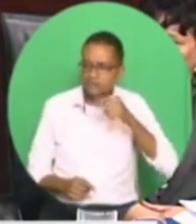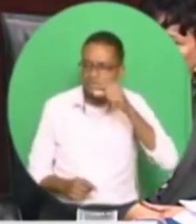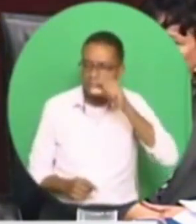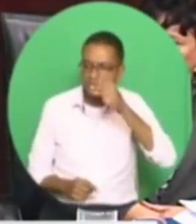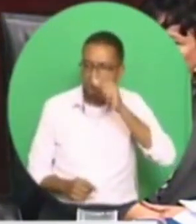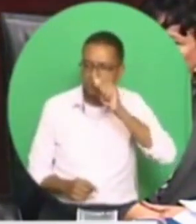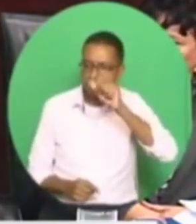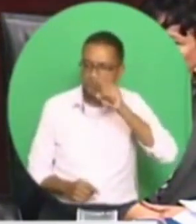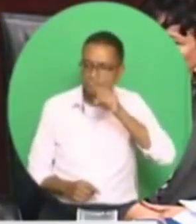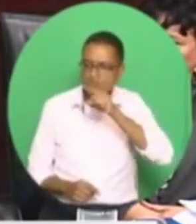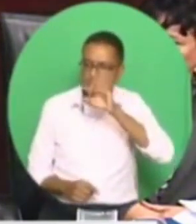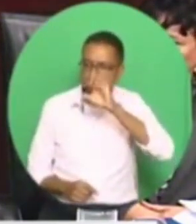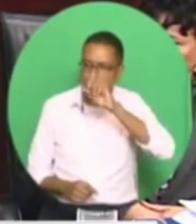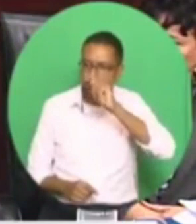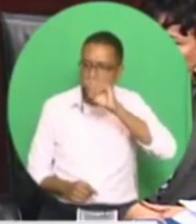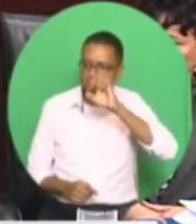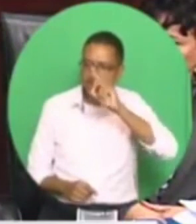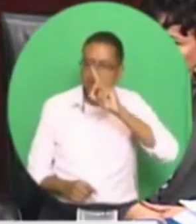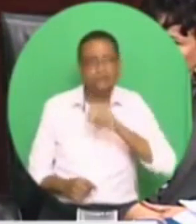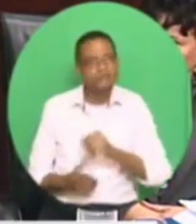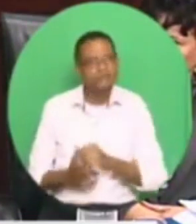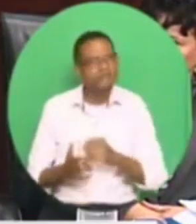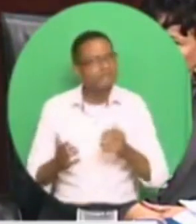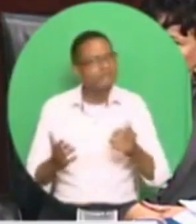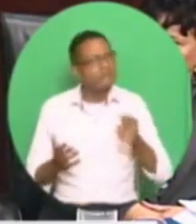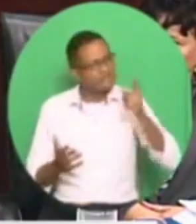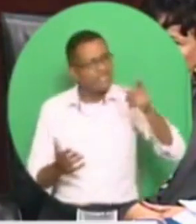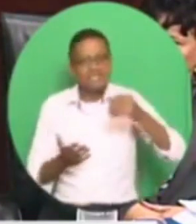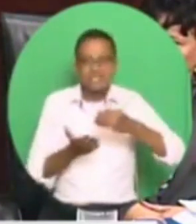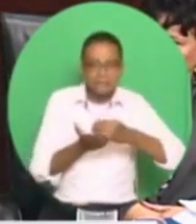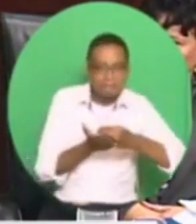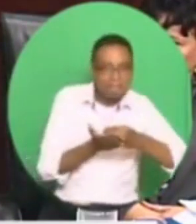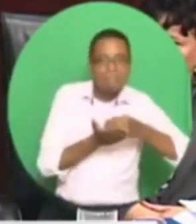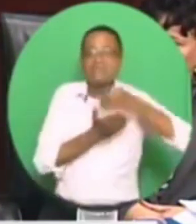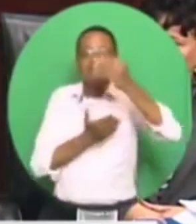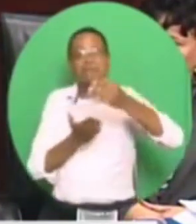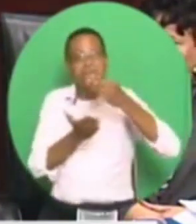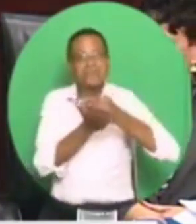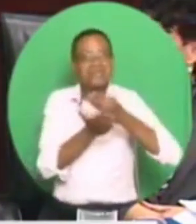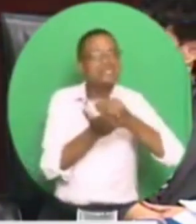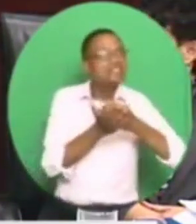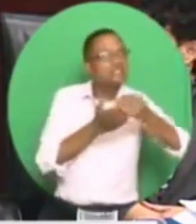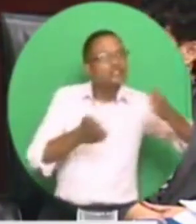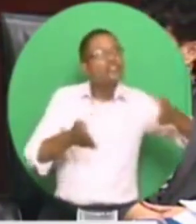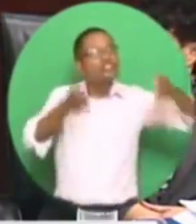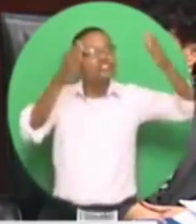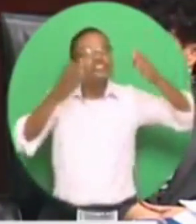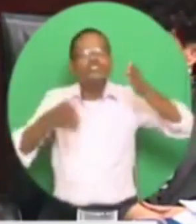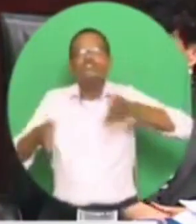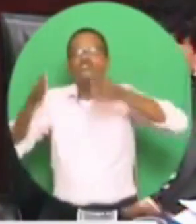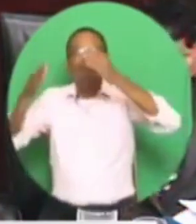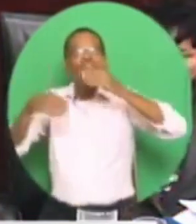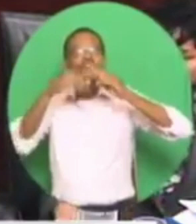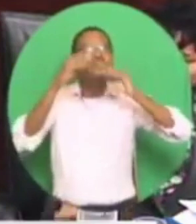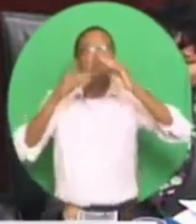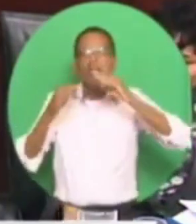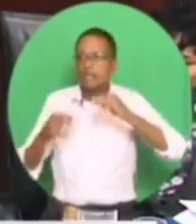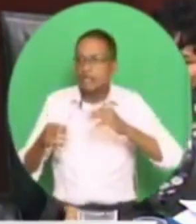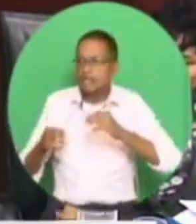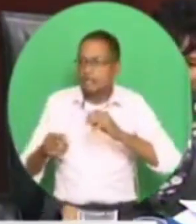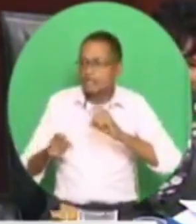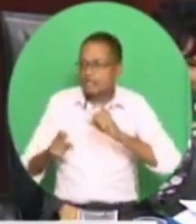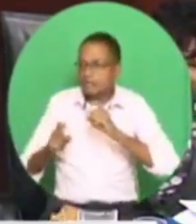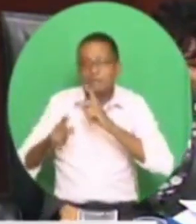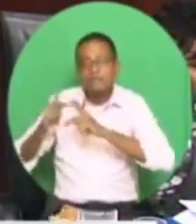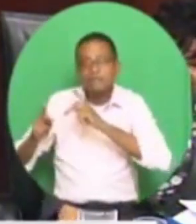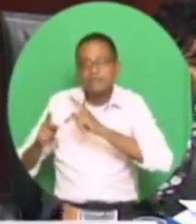spend the money on castles while the people eat cake. That is what they do. They spend the money on castles. And I want to deal